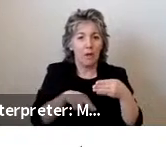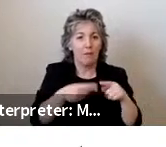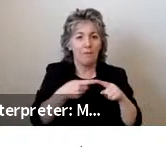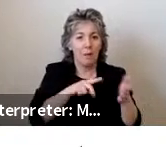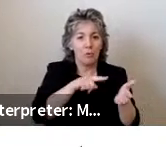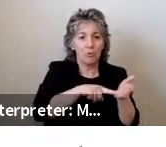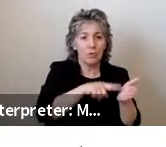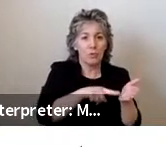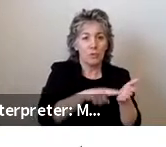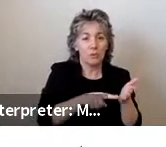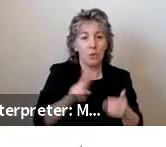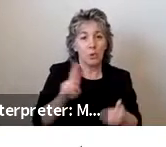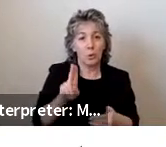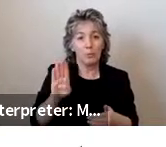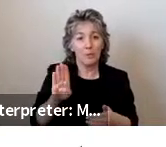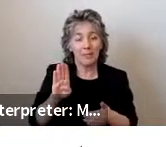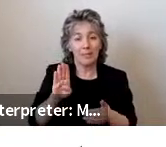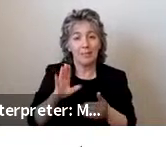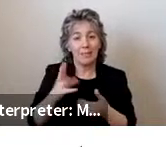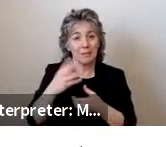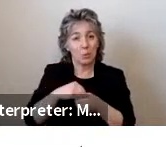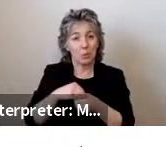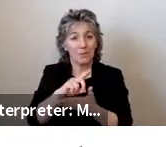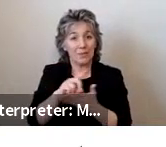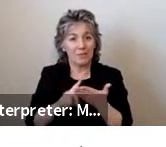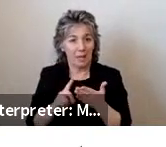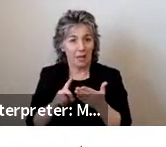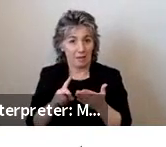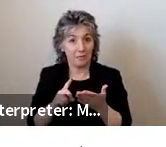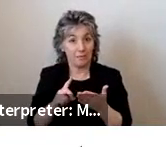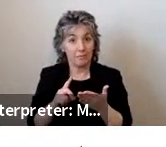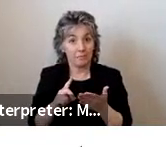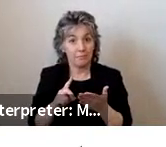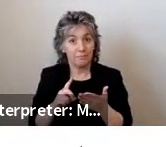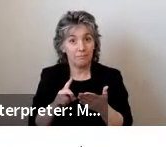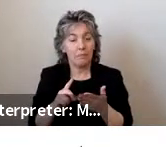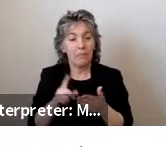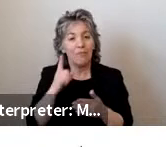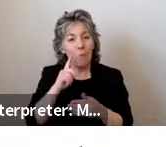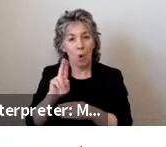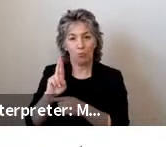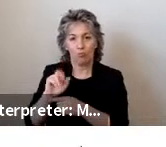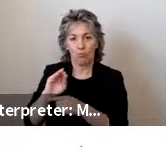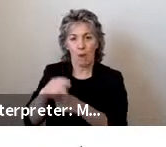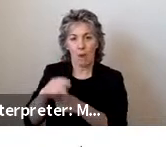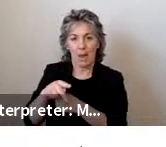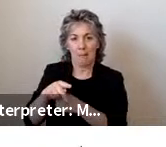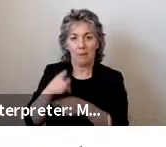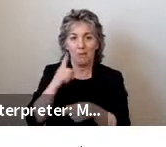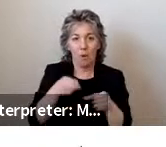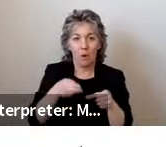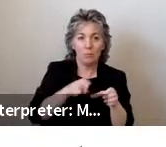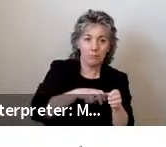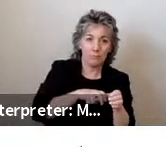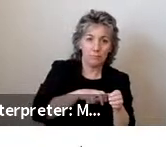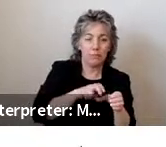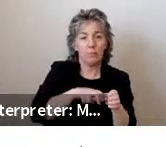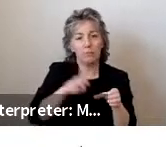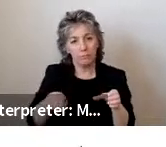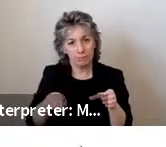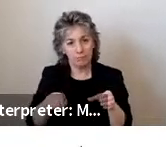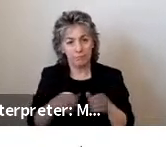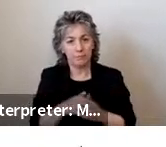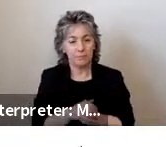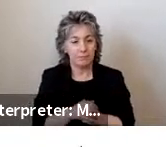the UB Center for Inclusive Design and Environmental Access on the use of ramps for boarding and exiting or lighting vehicles.